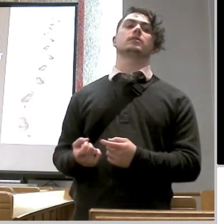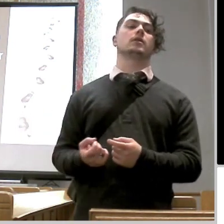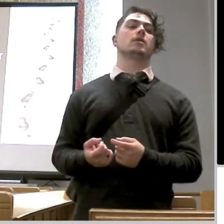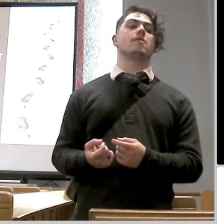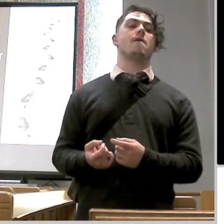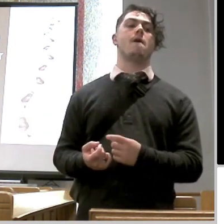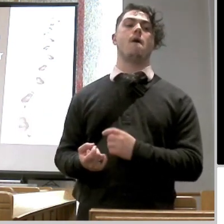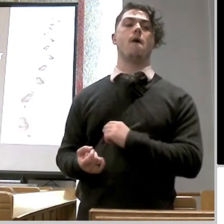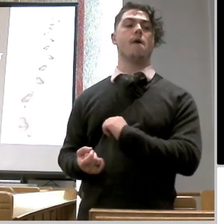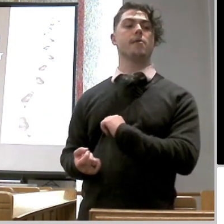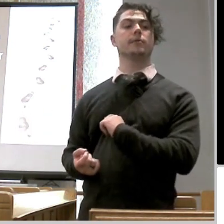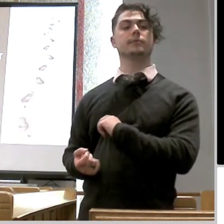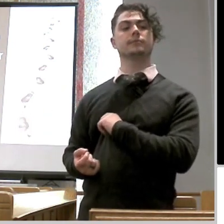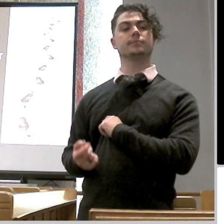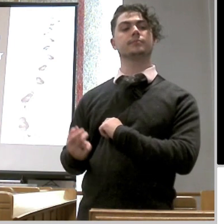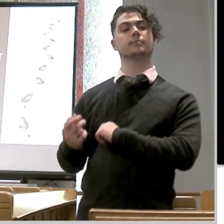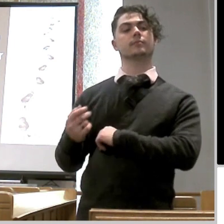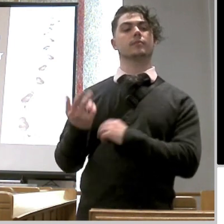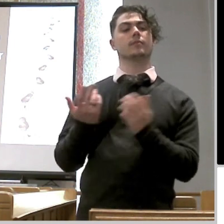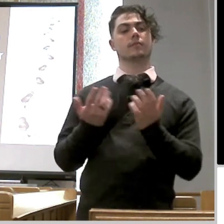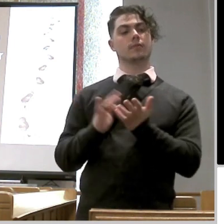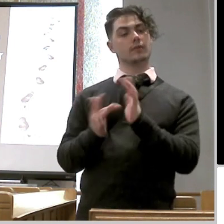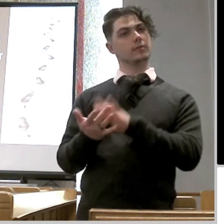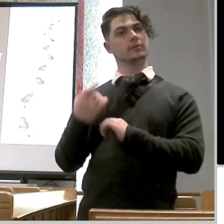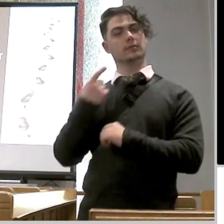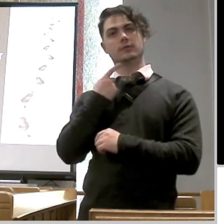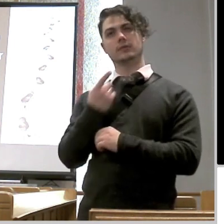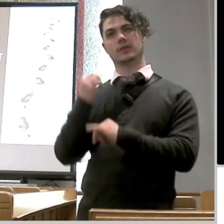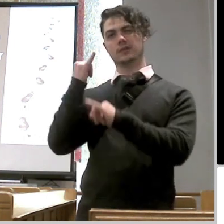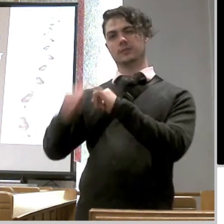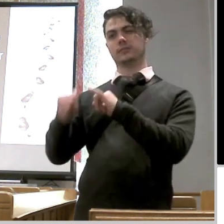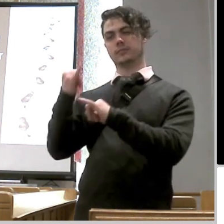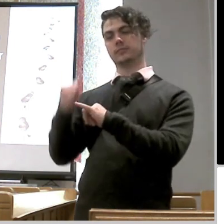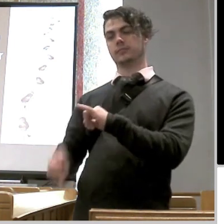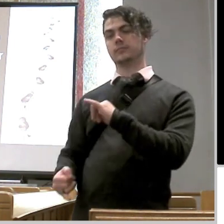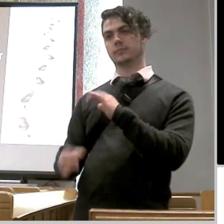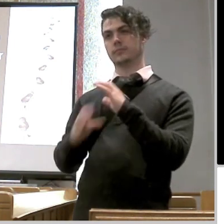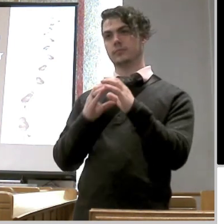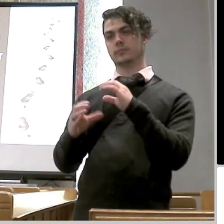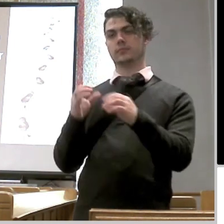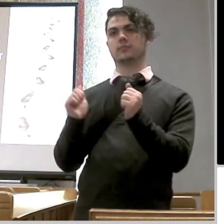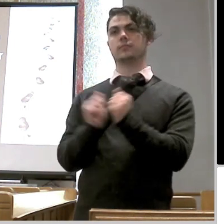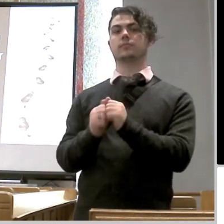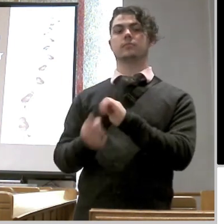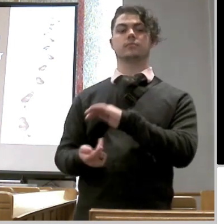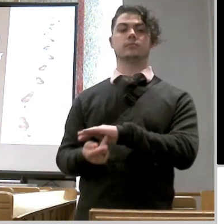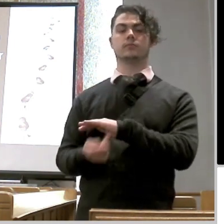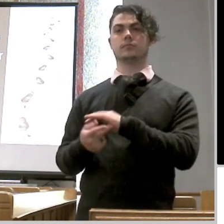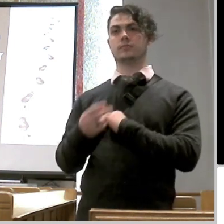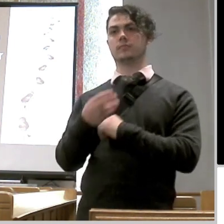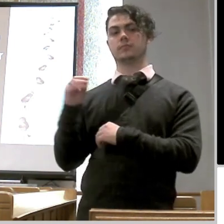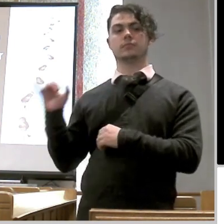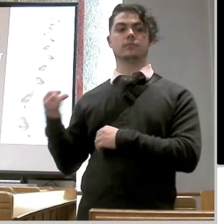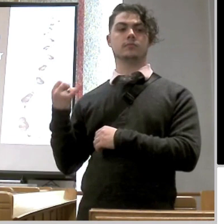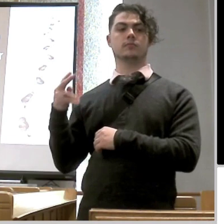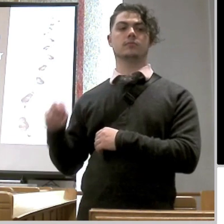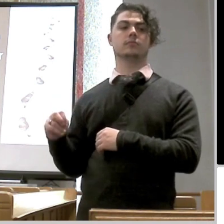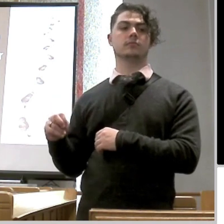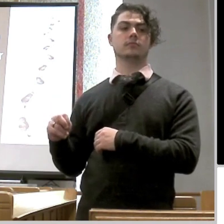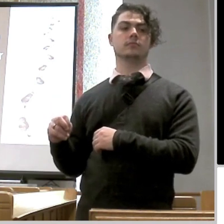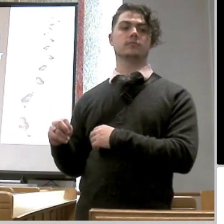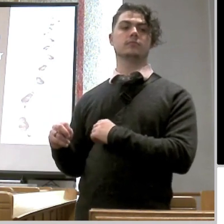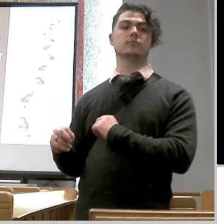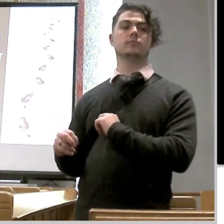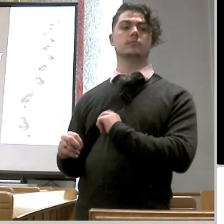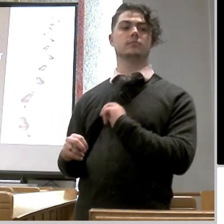look at what jesus says here in his final communication with peter um and and john he says